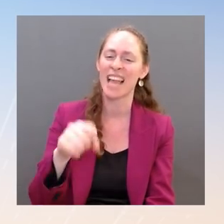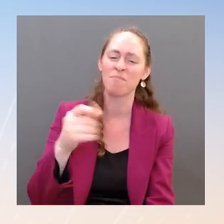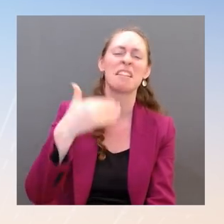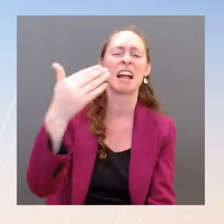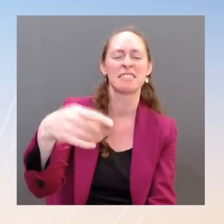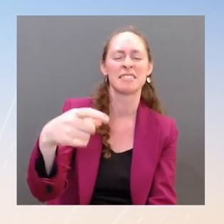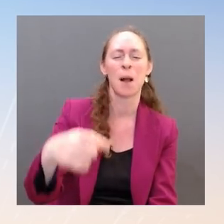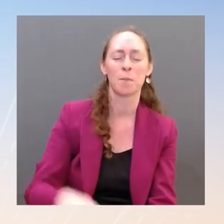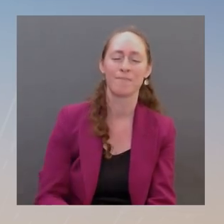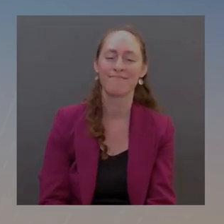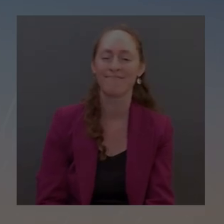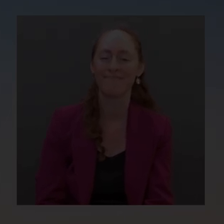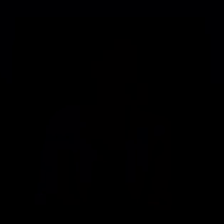I did call somebody back there. Thank you.